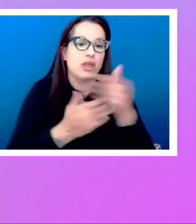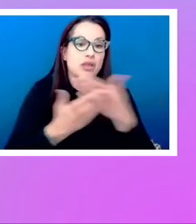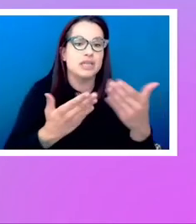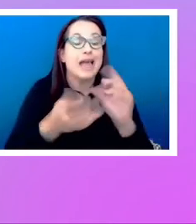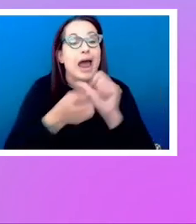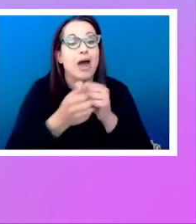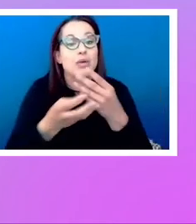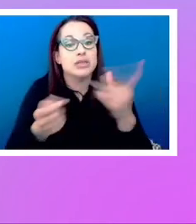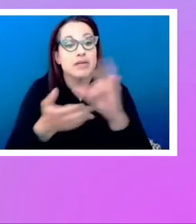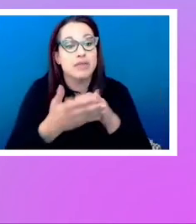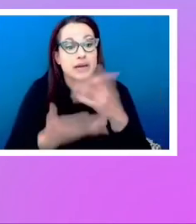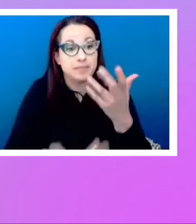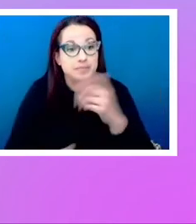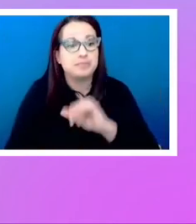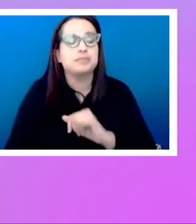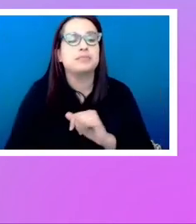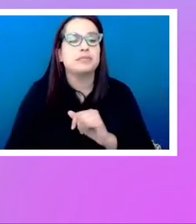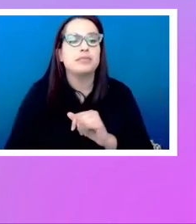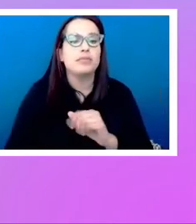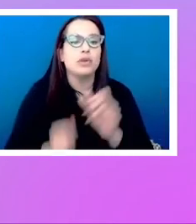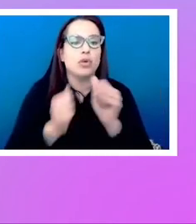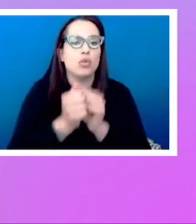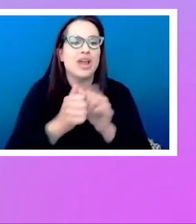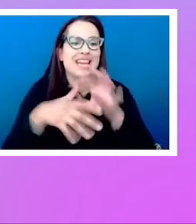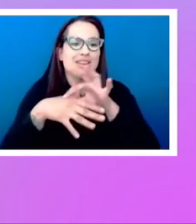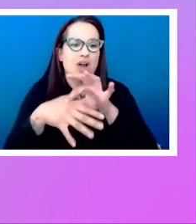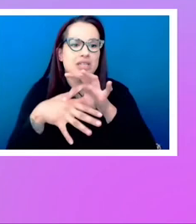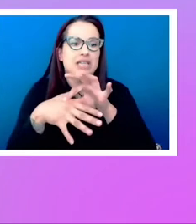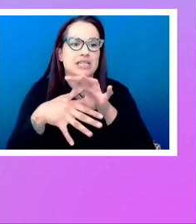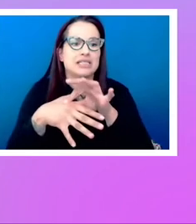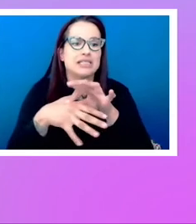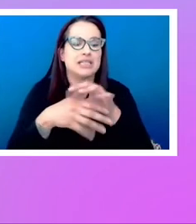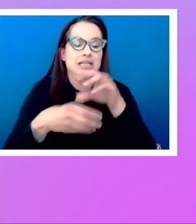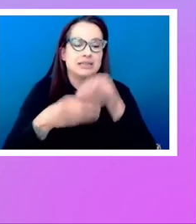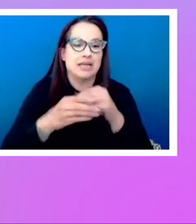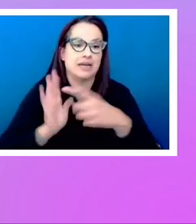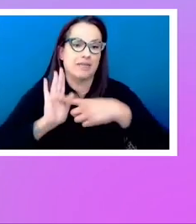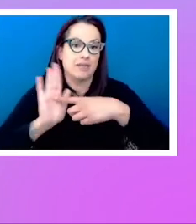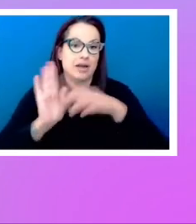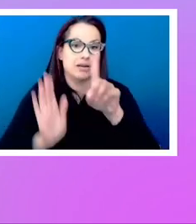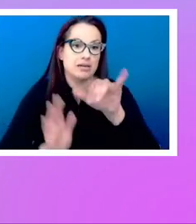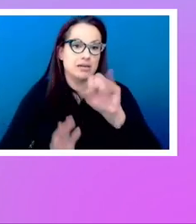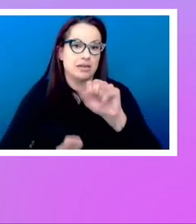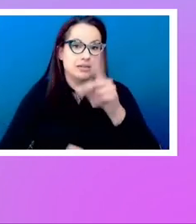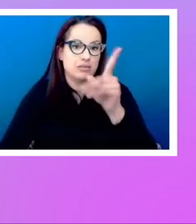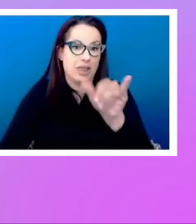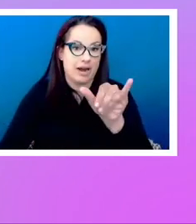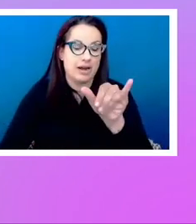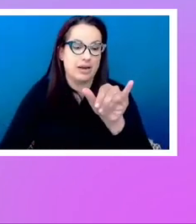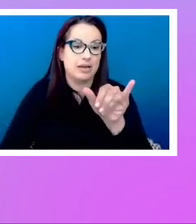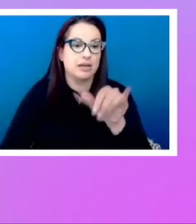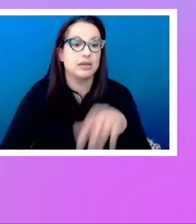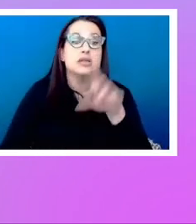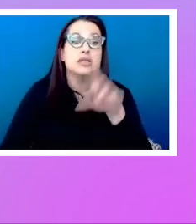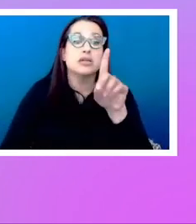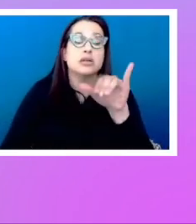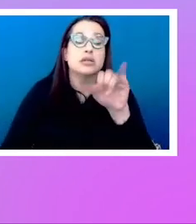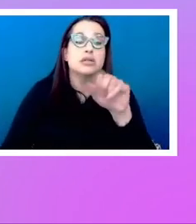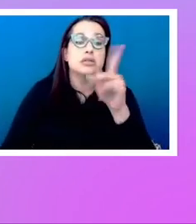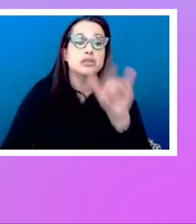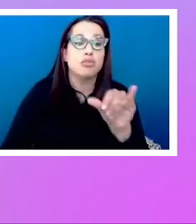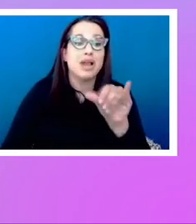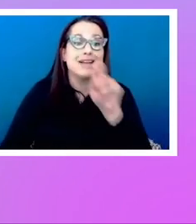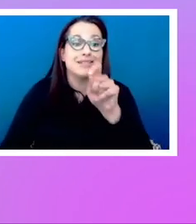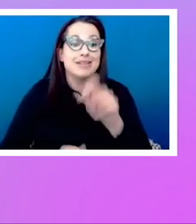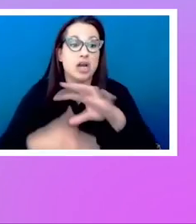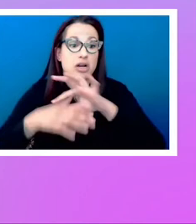that is with the contents value of display. So what display contents does, if you know what display